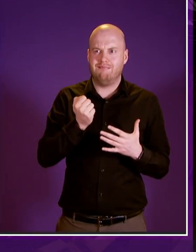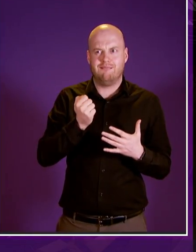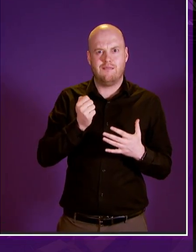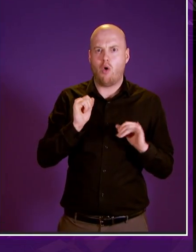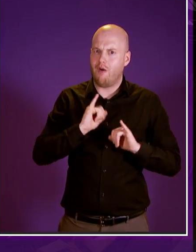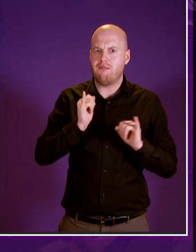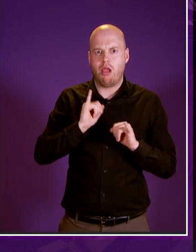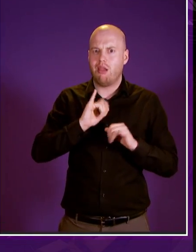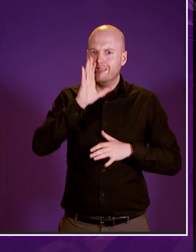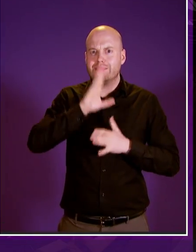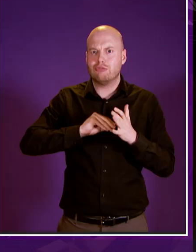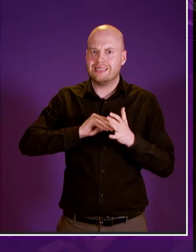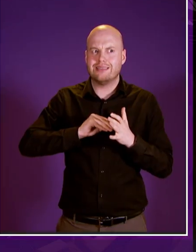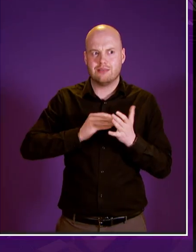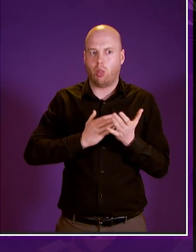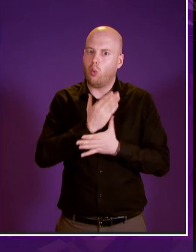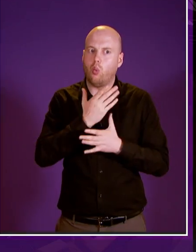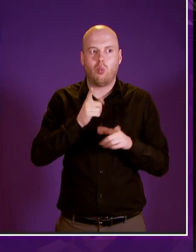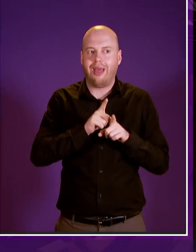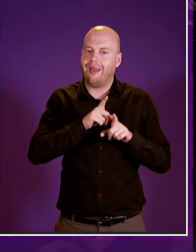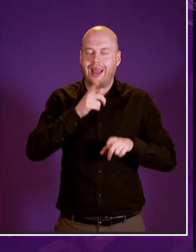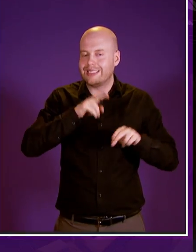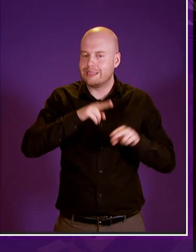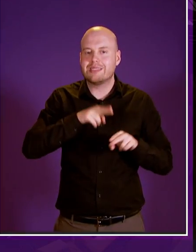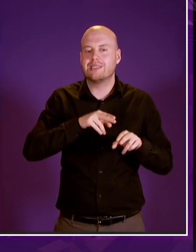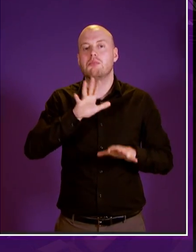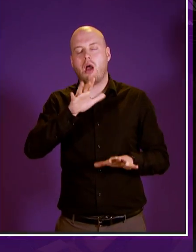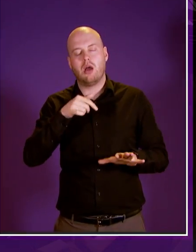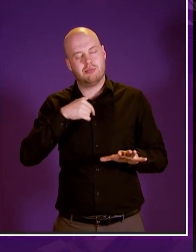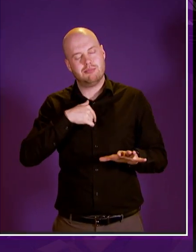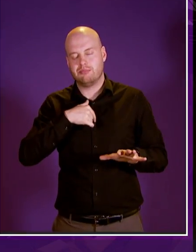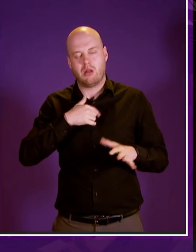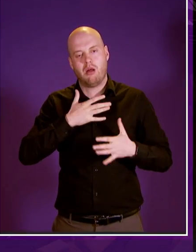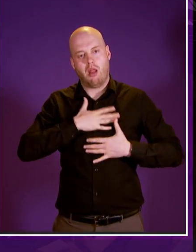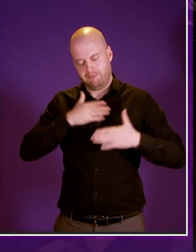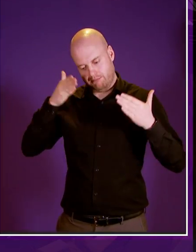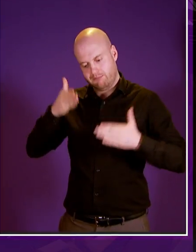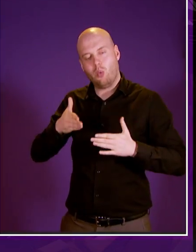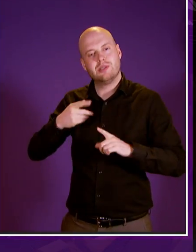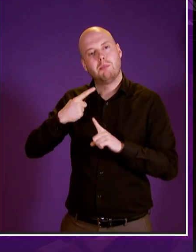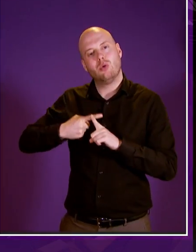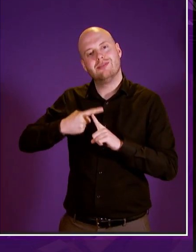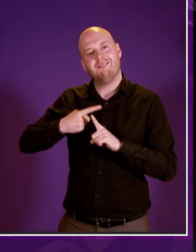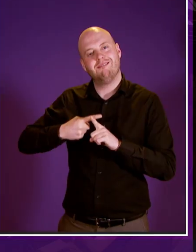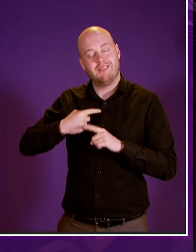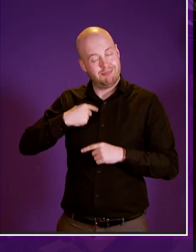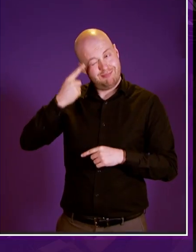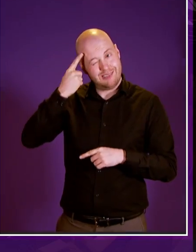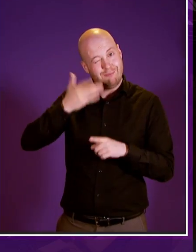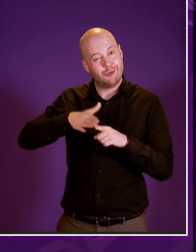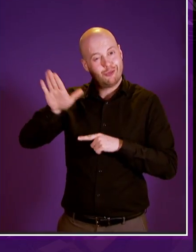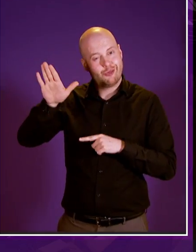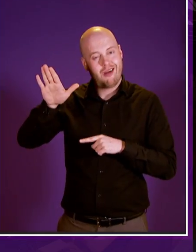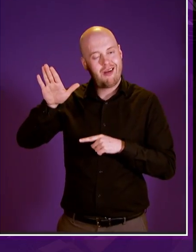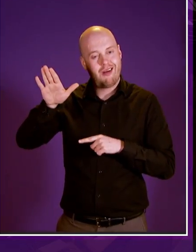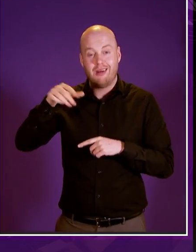at such assessments but as you all know i'm always about the positive things in life and i'm always looking to the future and under our